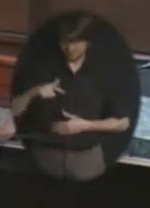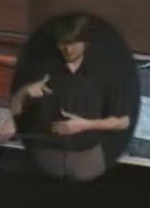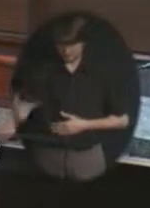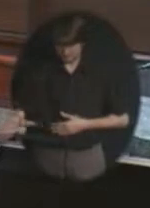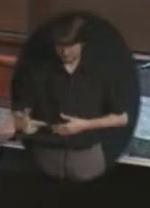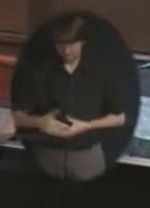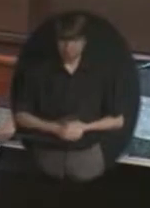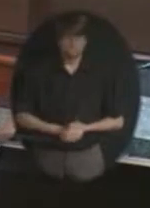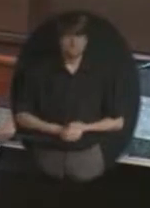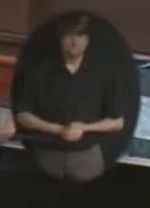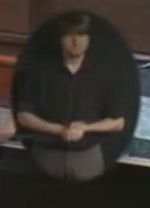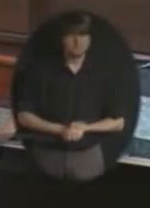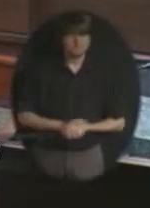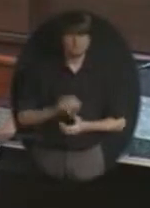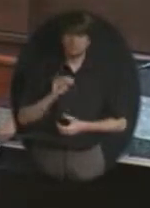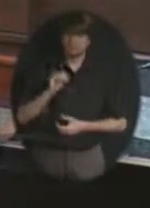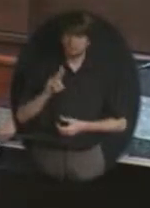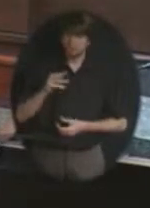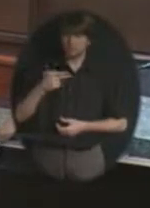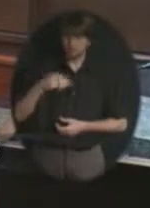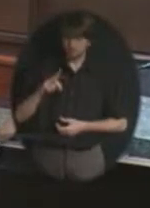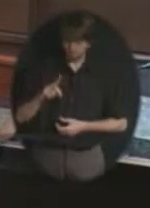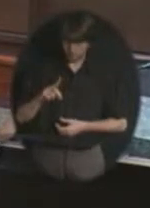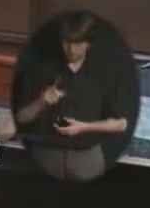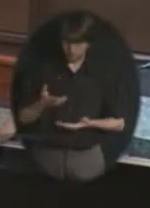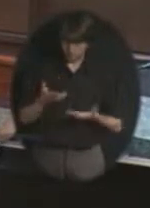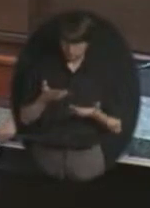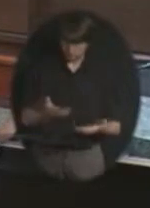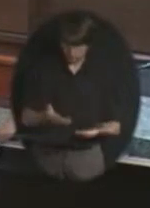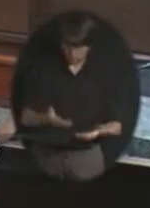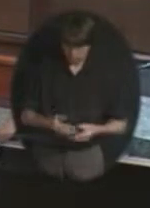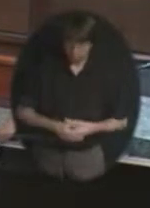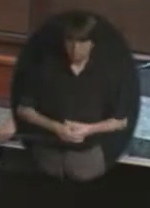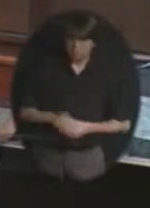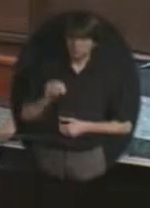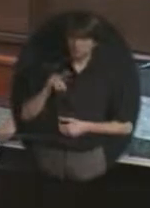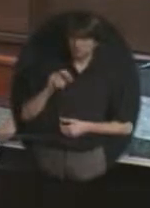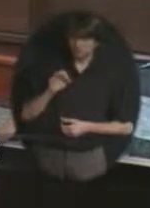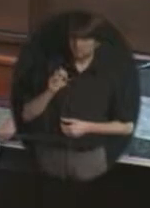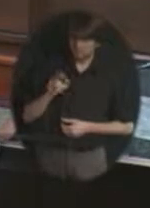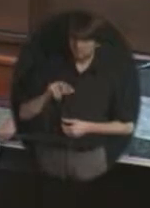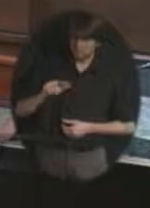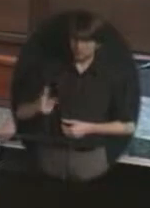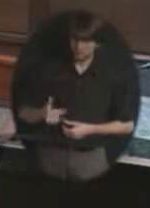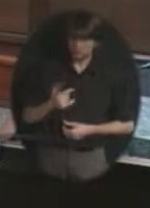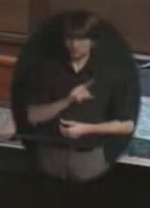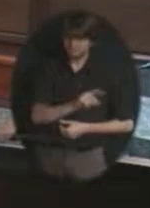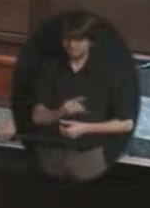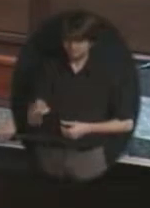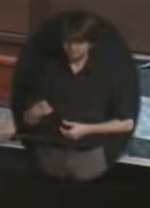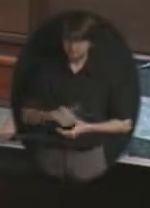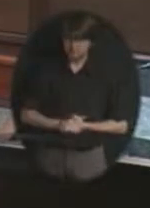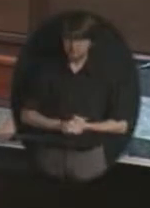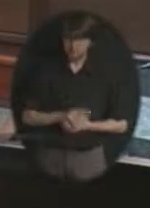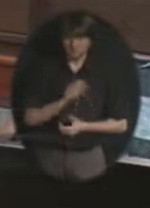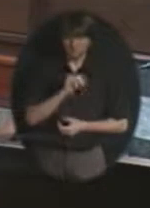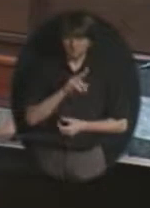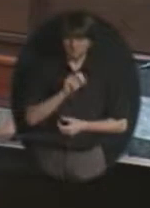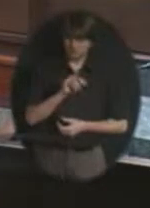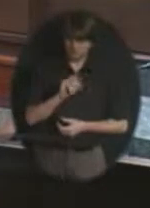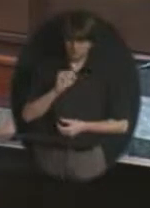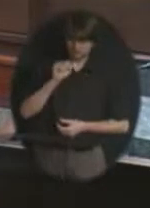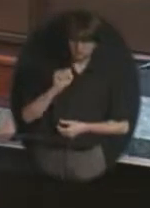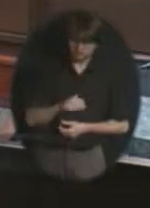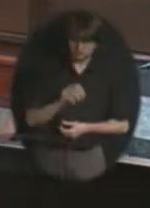Ms. Hibbs, have a motion by Mr. Poland and a second by Ms. Felter. Would you call the roll, please? Yes. Dr. Daniels? Yes. Mrs. Felter? Yes. Mrs. Martin? Yes.